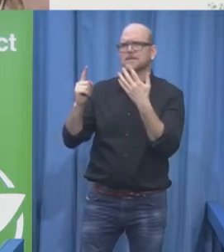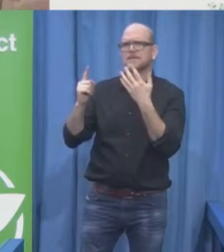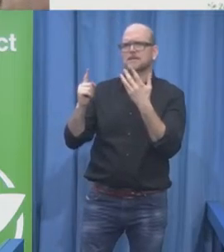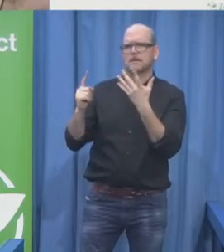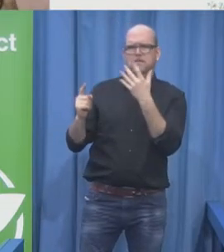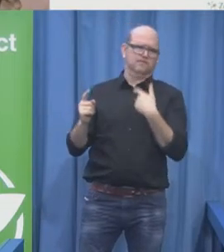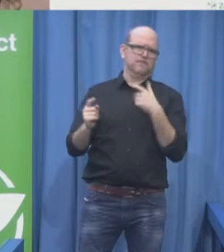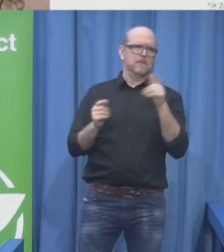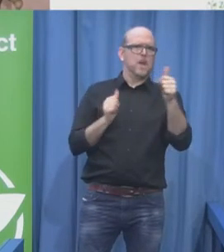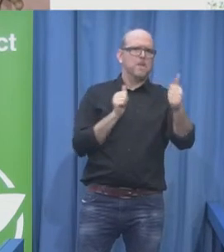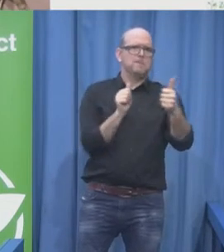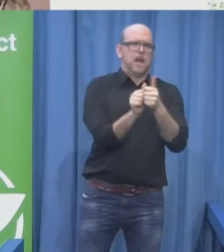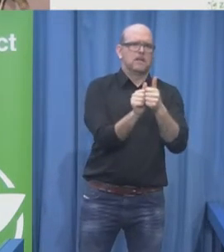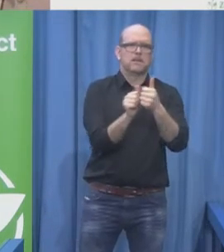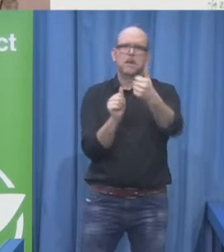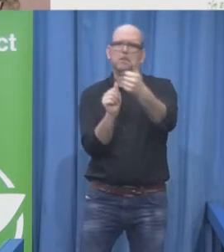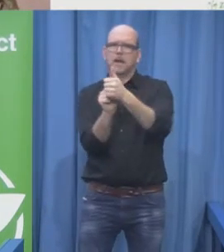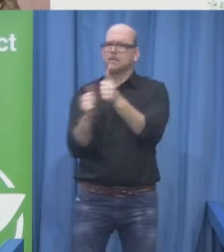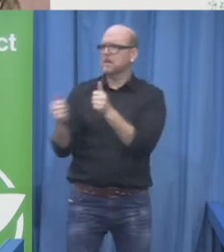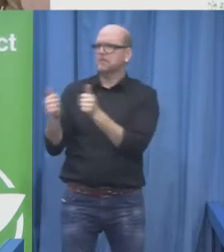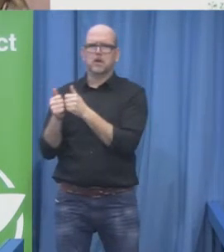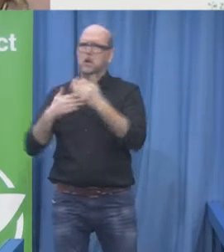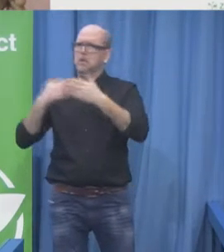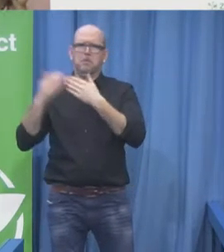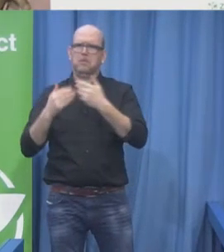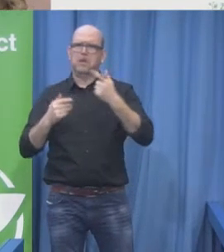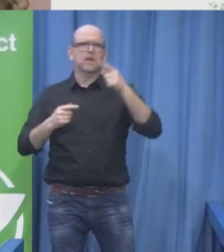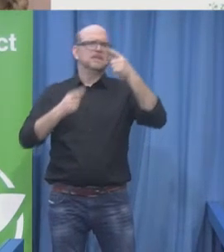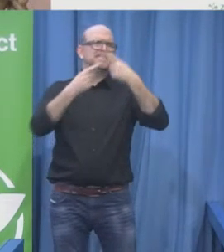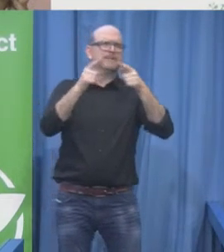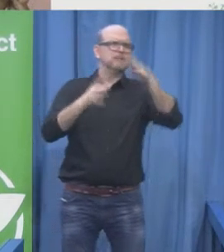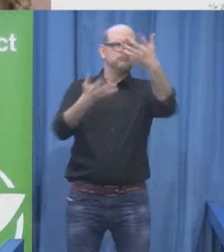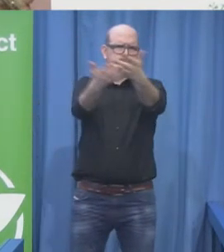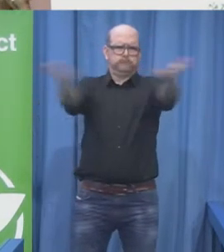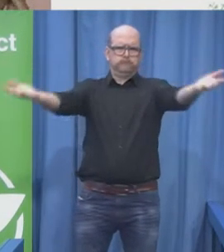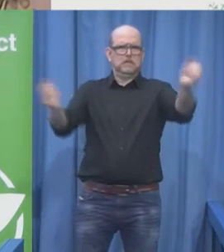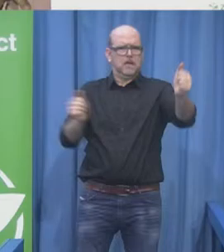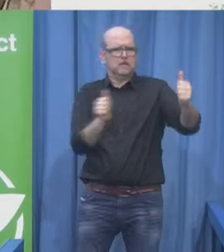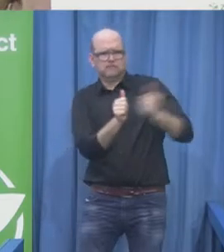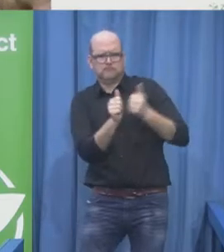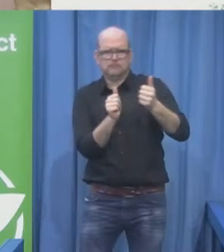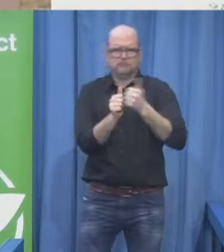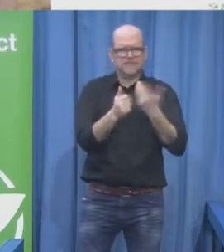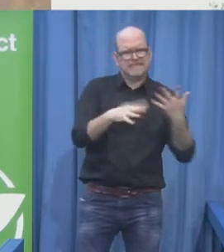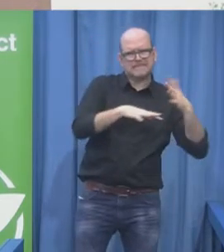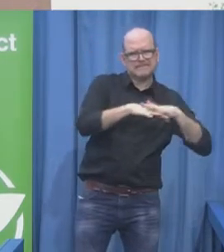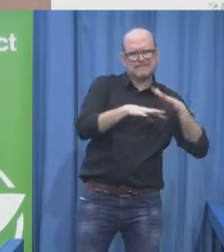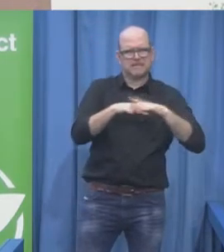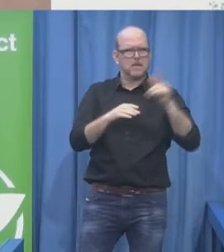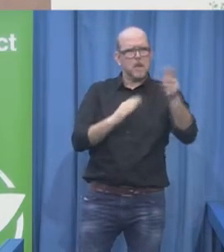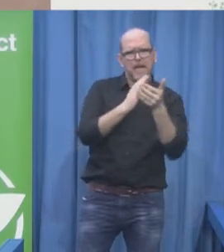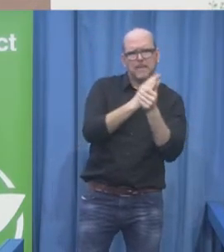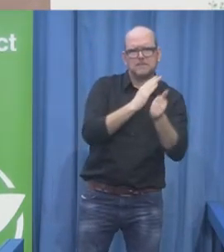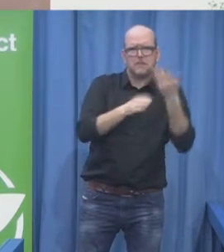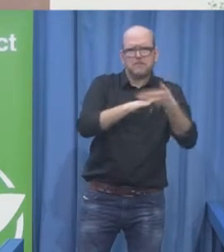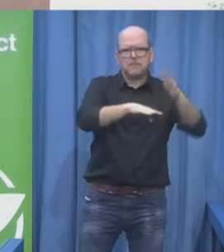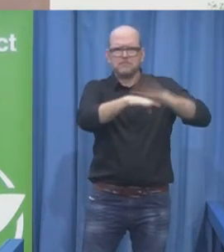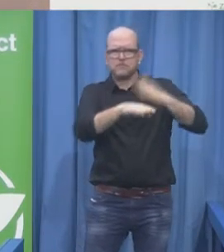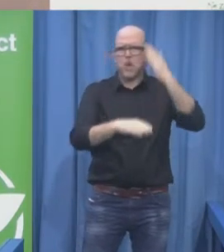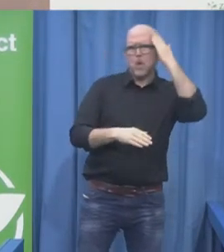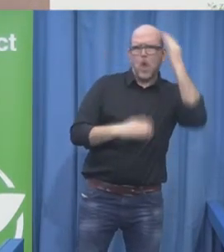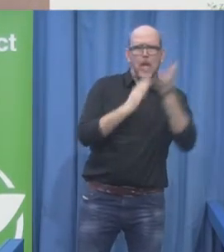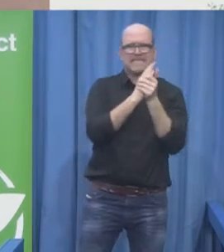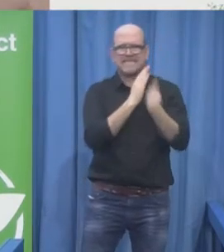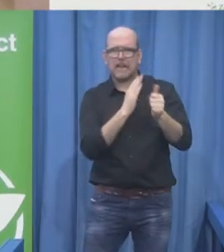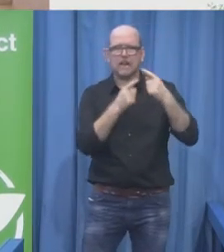We are partnering, each of us with our different expertise. So far I've heard, and I really appreciate